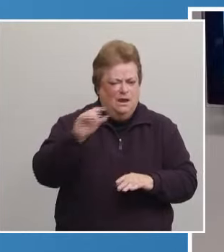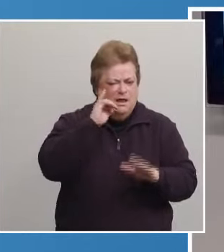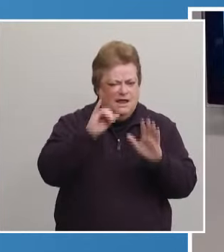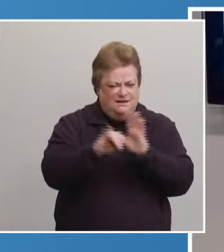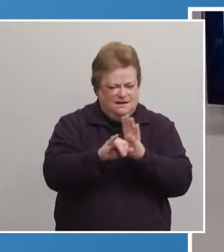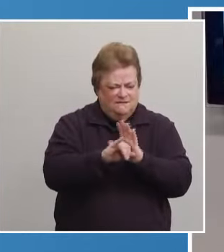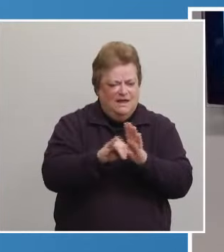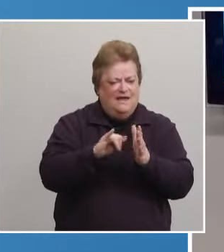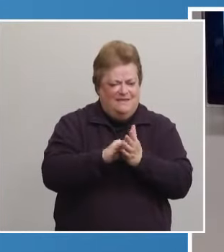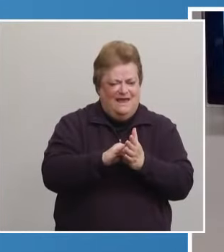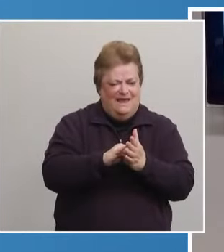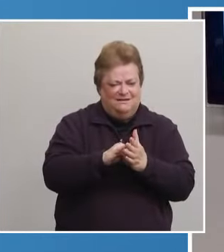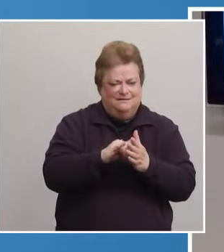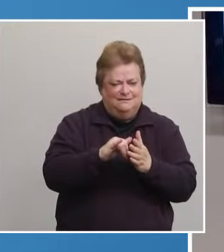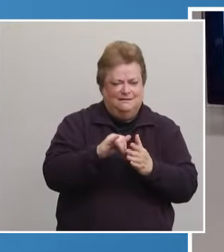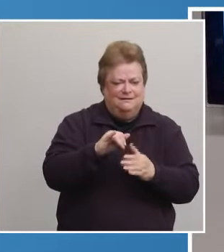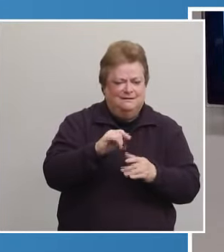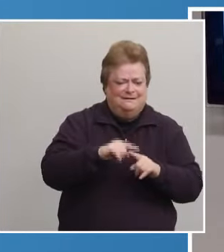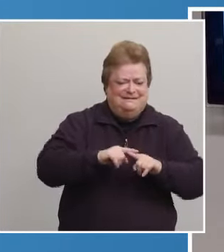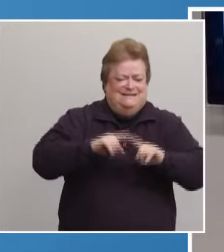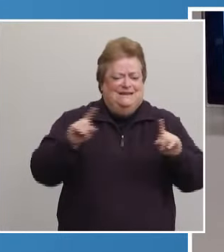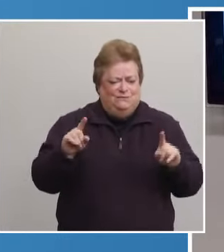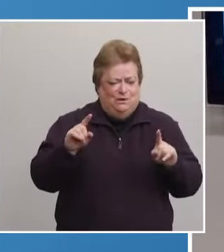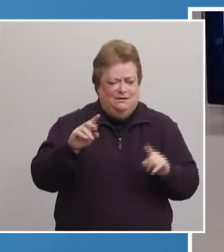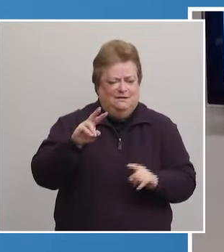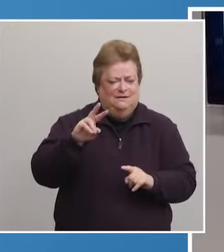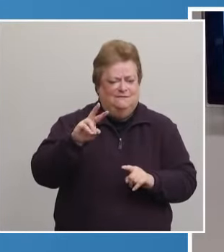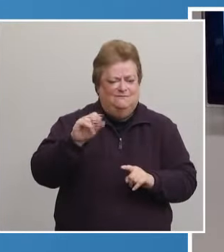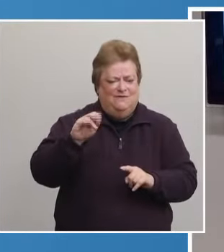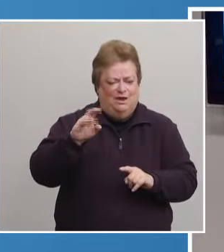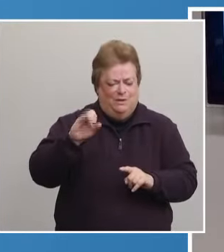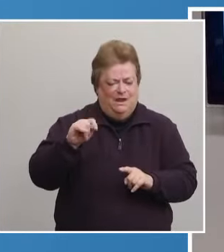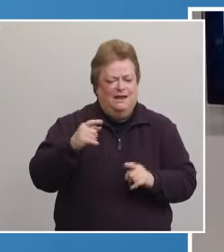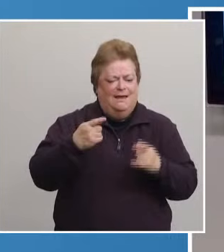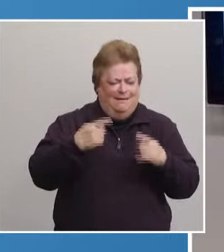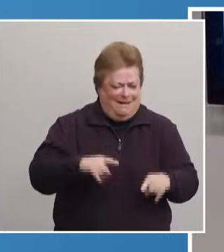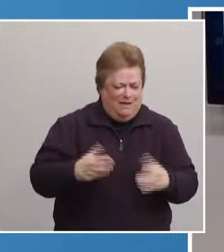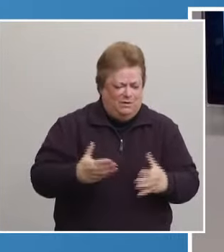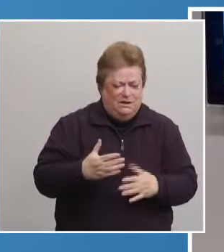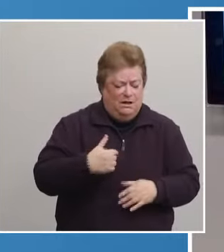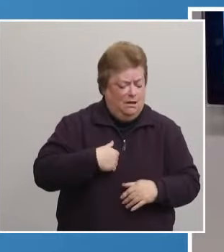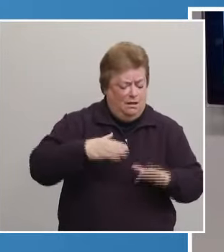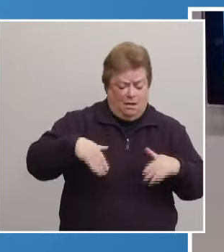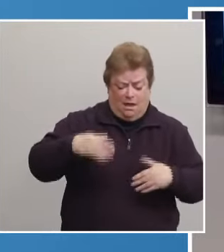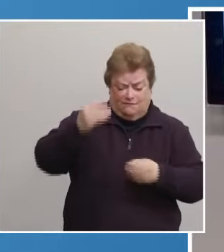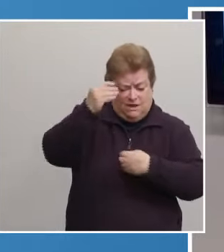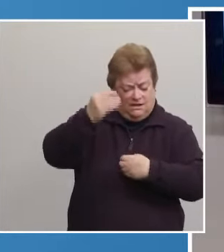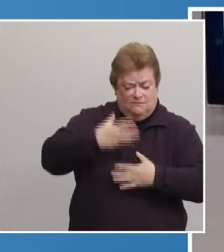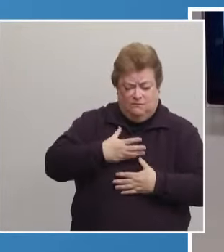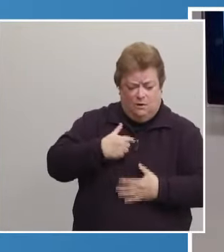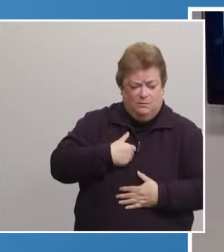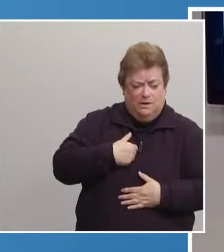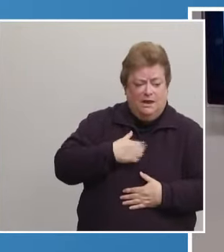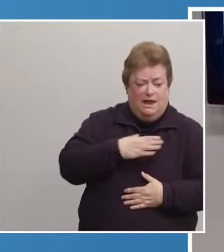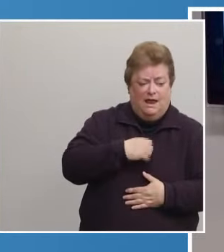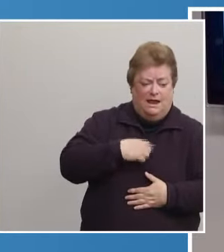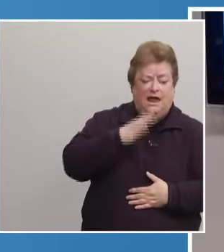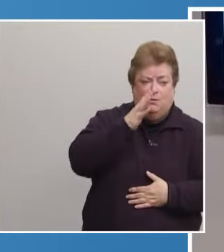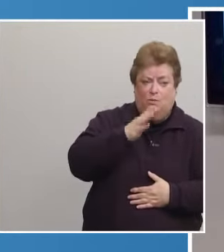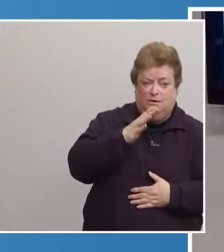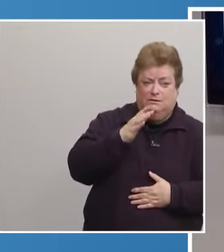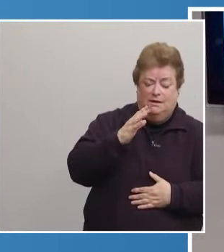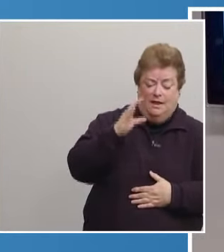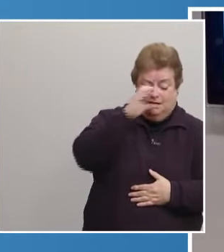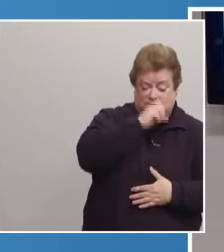had the virus. But to my knowledge, I can't answer that yet. I haven't been notified. And I think all of us as health directors would be